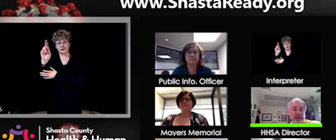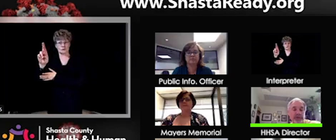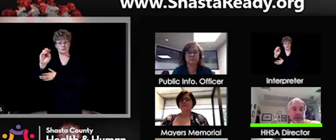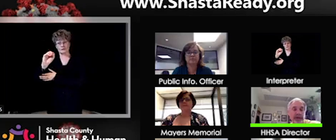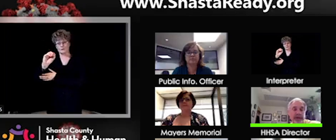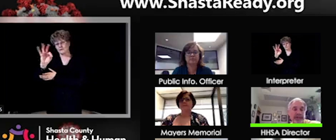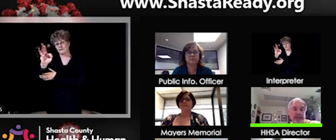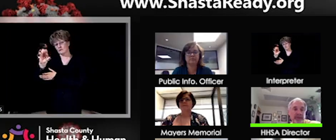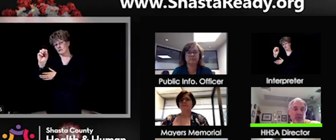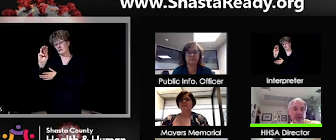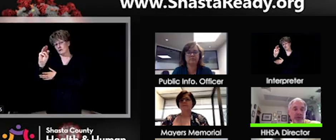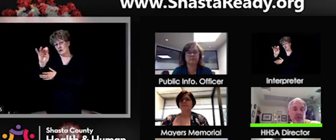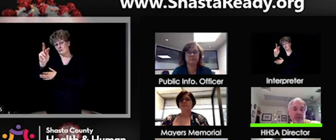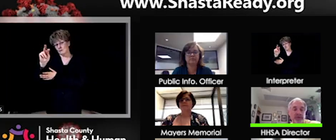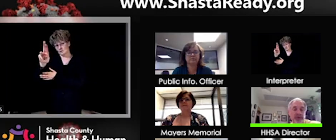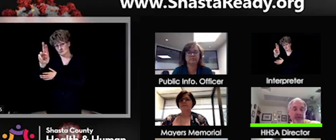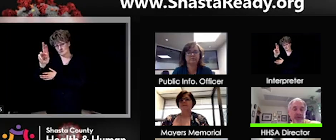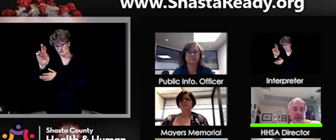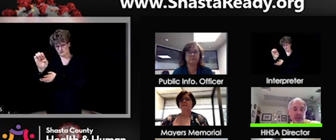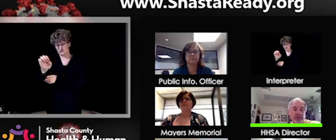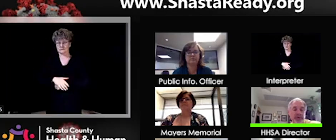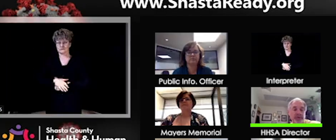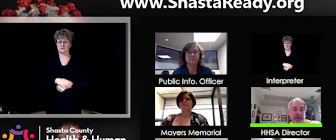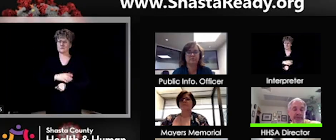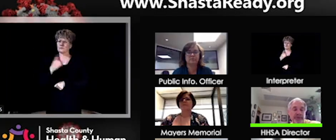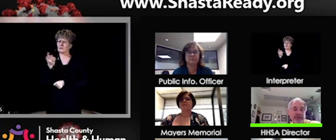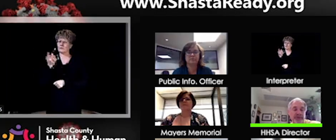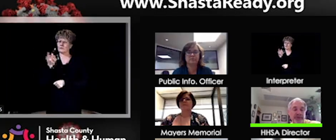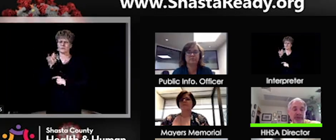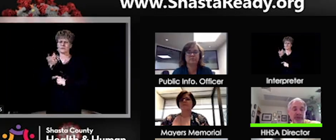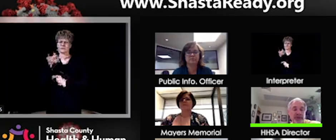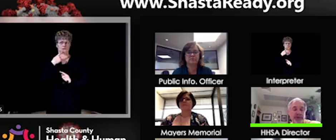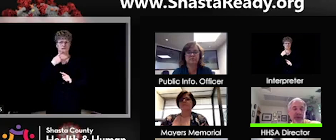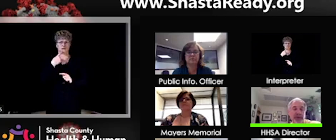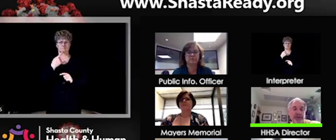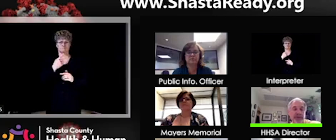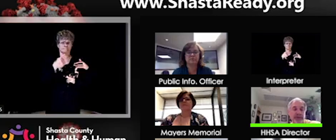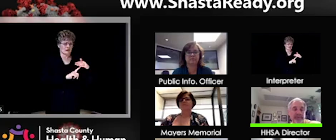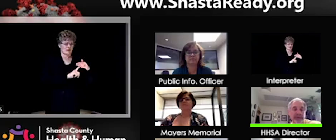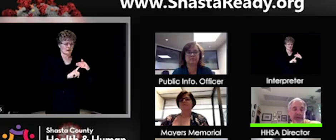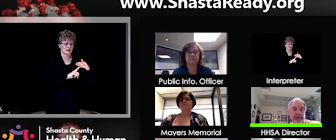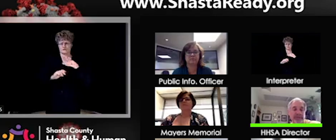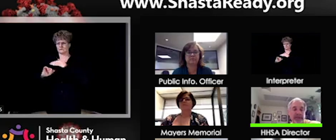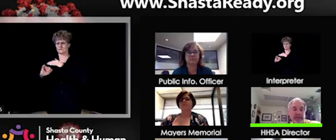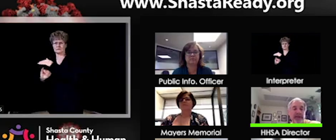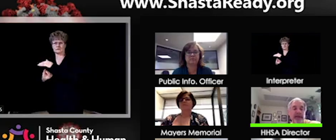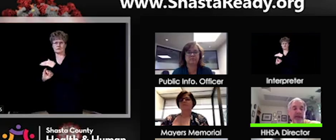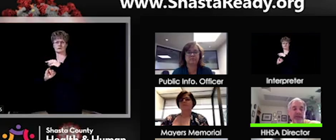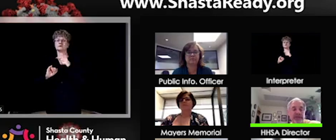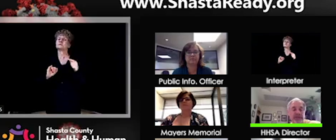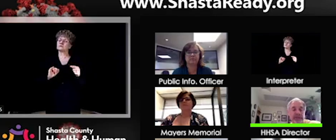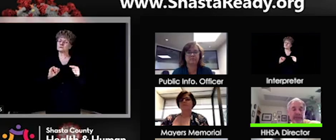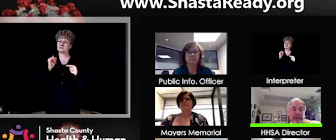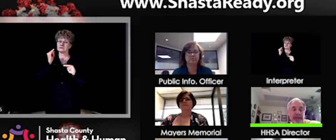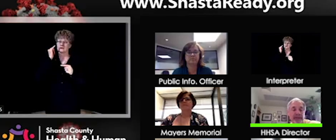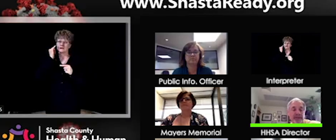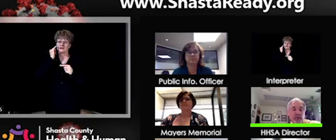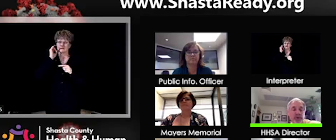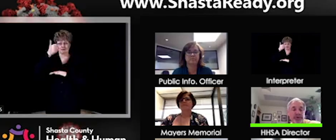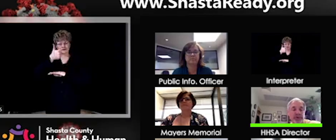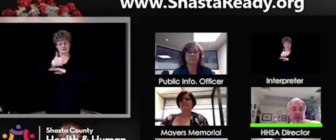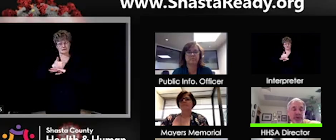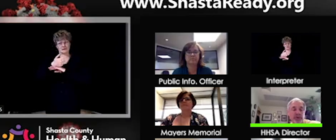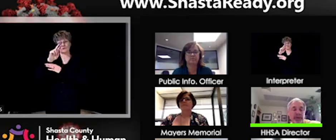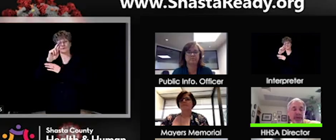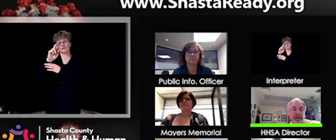issued, other than isolation and quarantine orders, was the order to establish the road recovery advisory committee. So I just think that